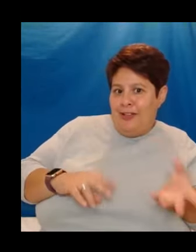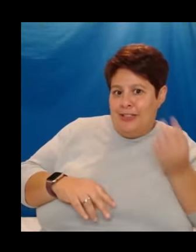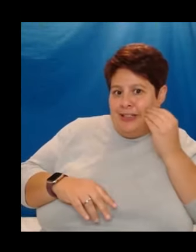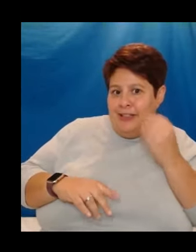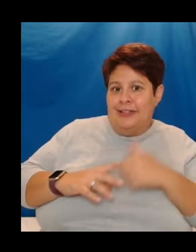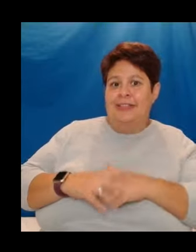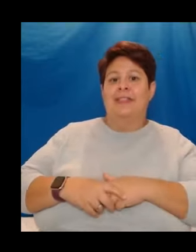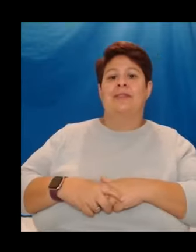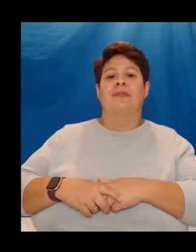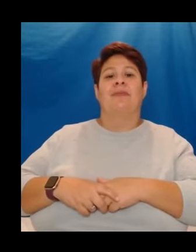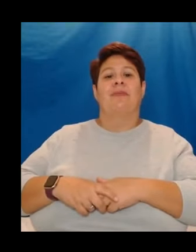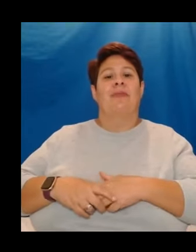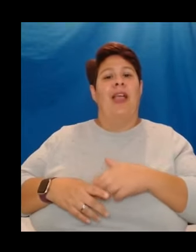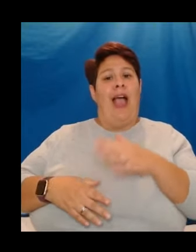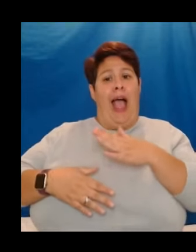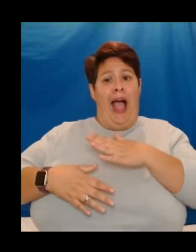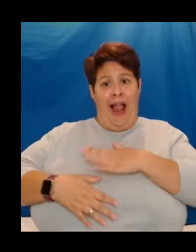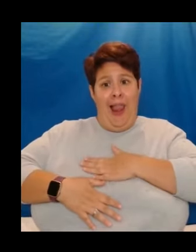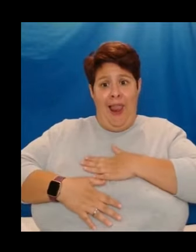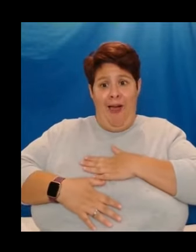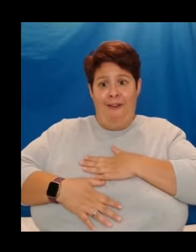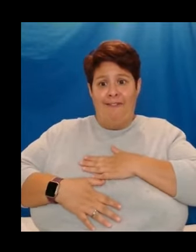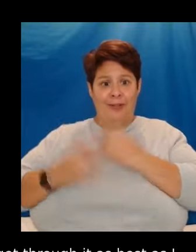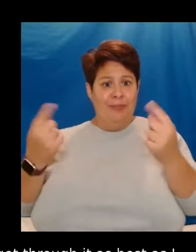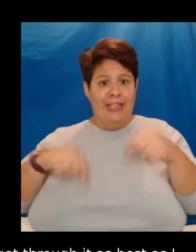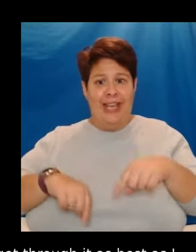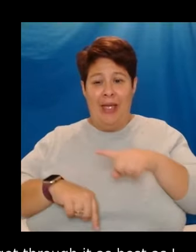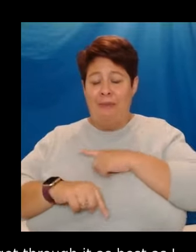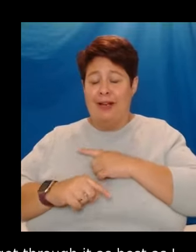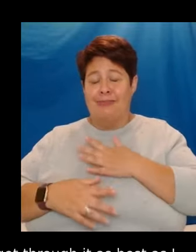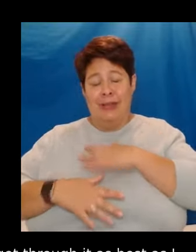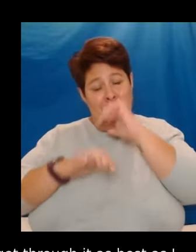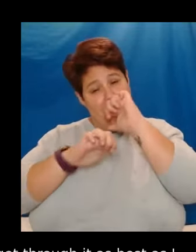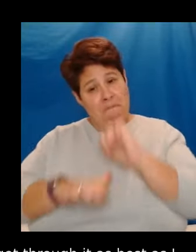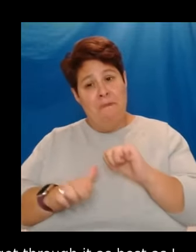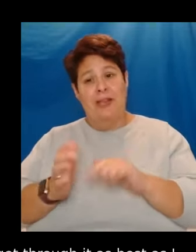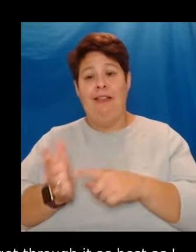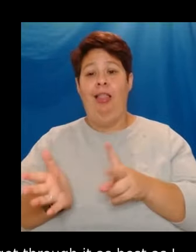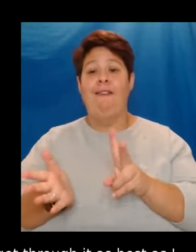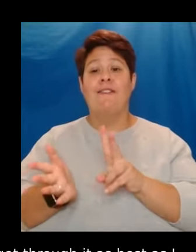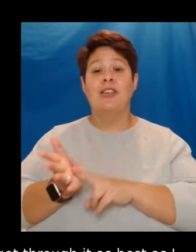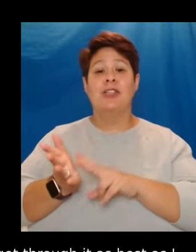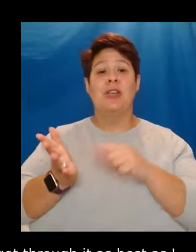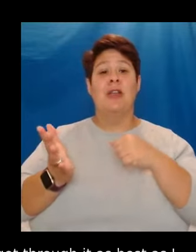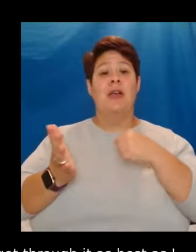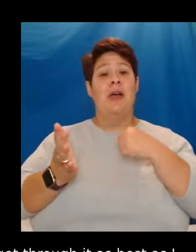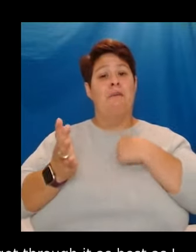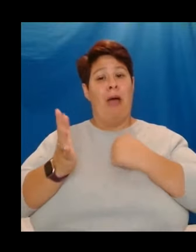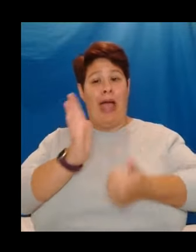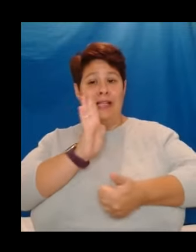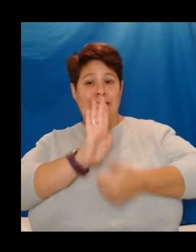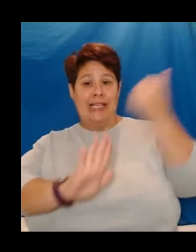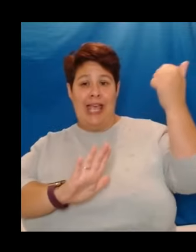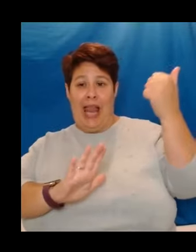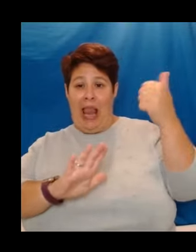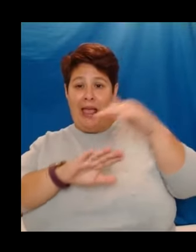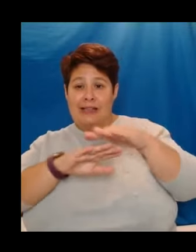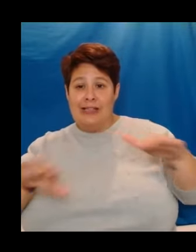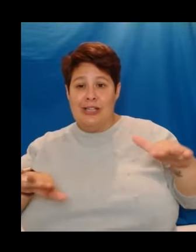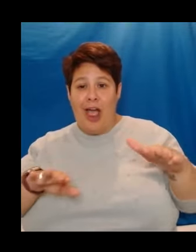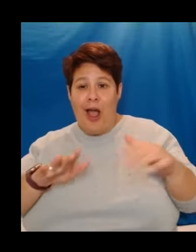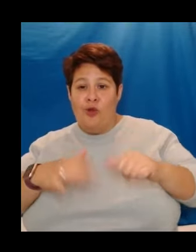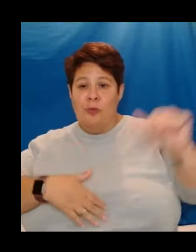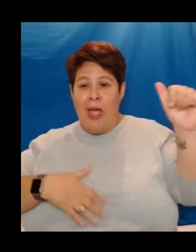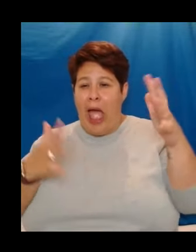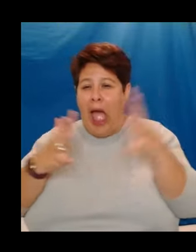I love the fact I'm here because I love television. My superhero skill as a child was working out ways to watch it for longer,